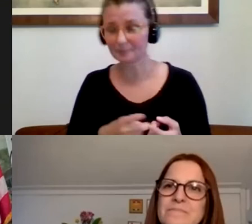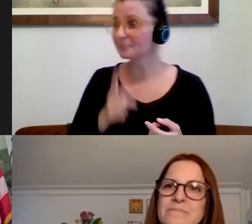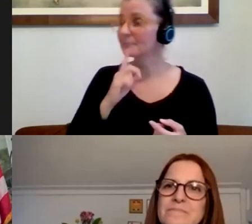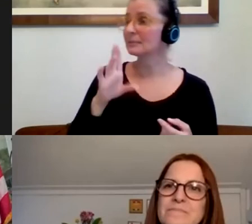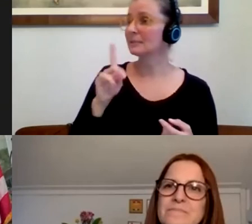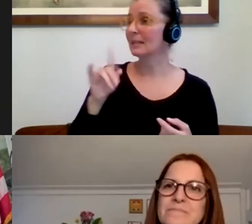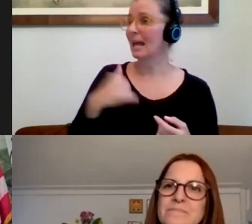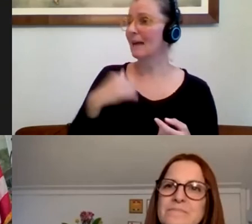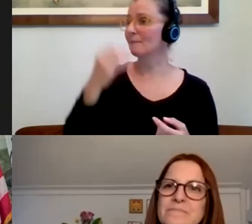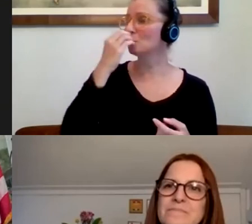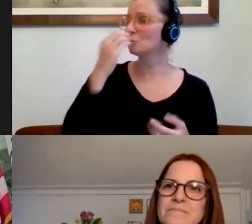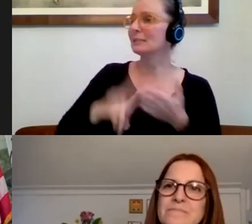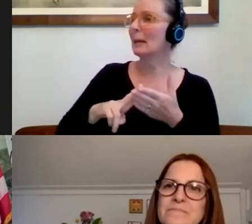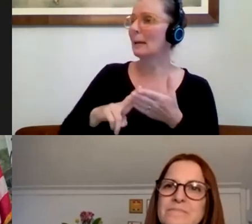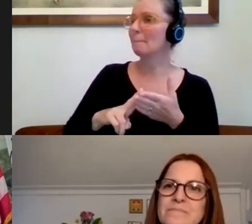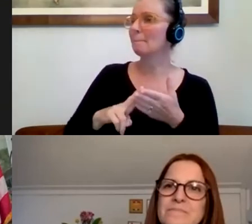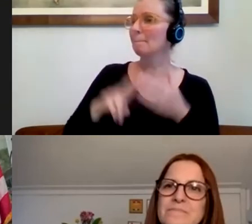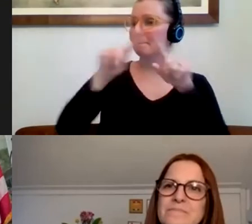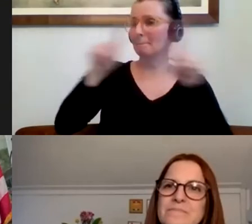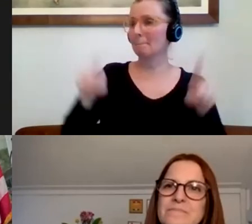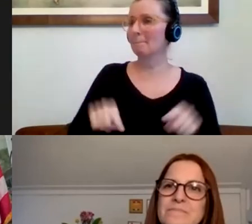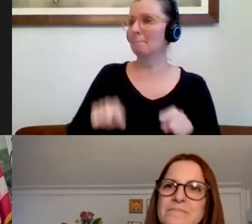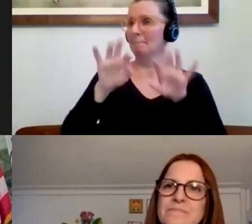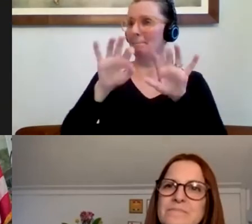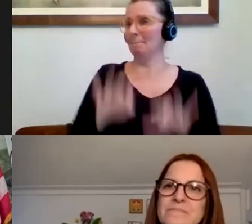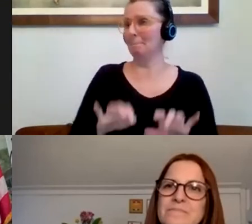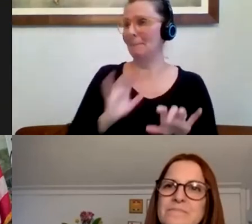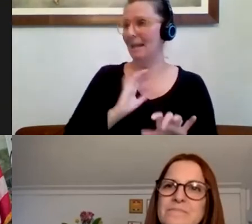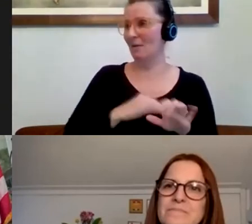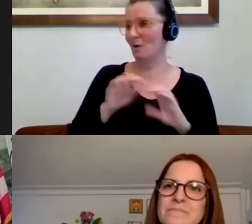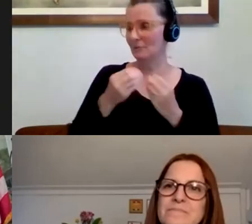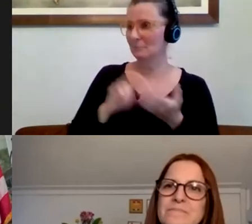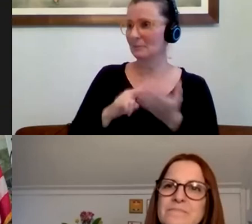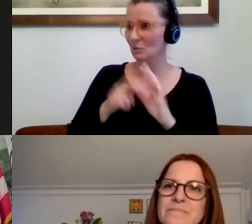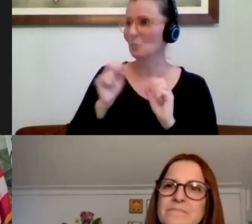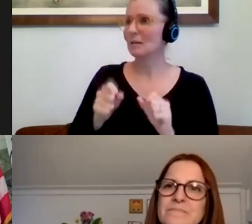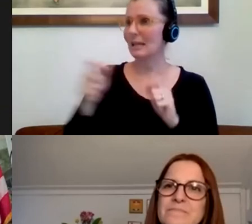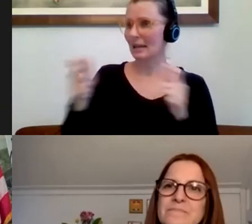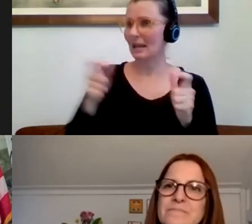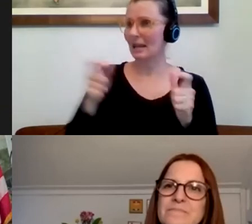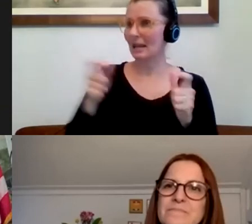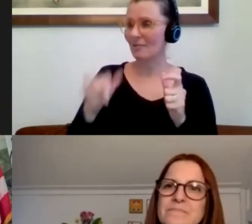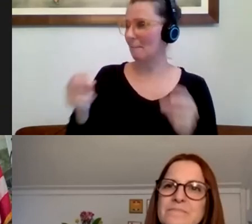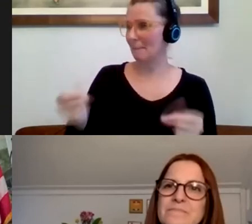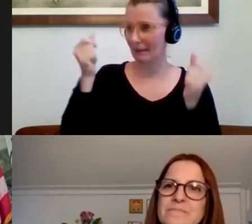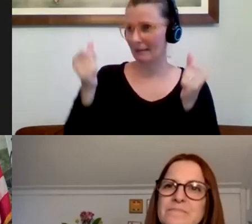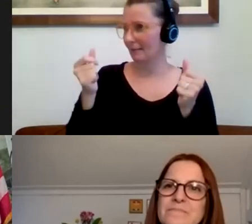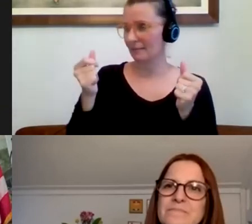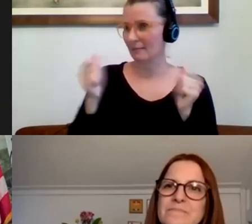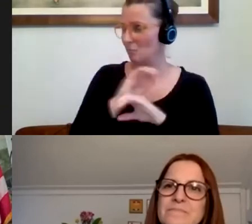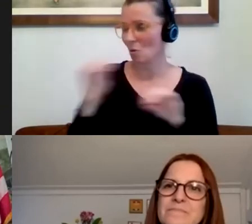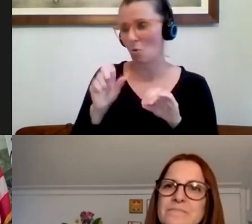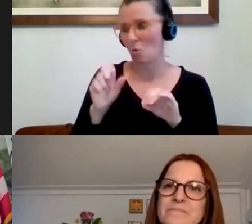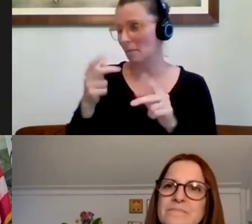food stamp kiosk in our office. we're able to handle all of that immediately. There's no other place that they have to go. We're,